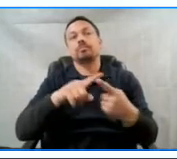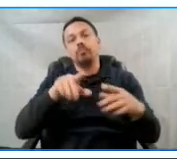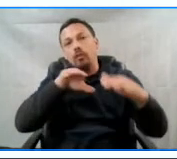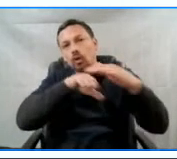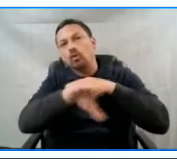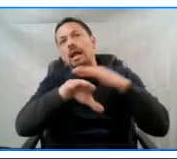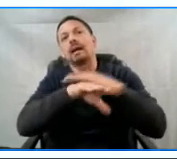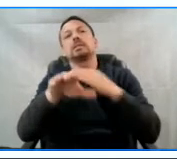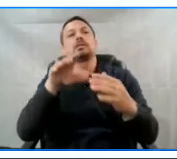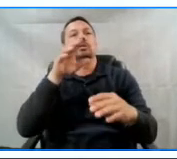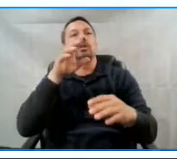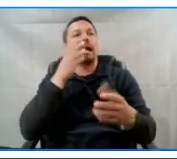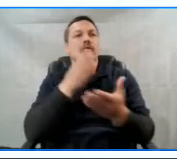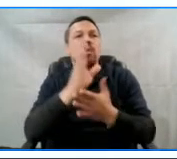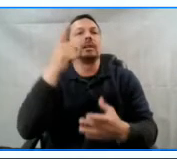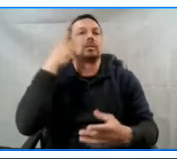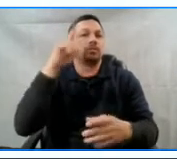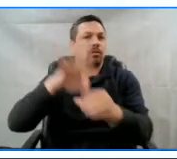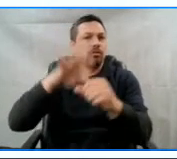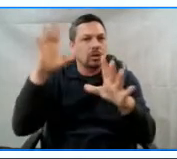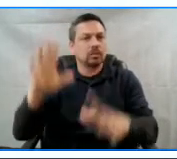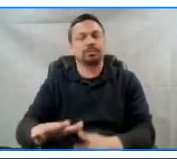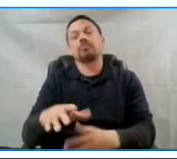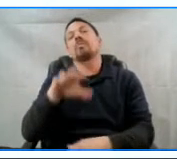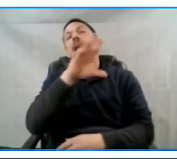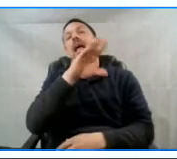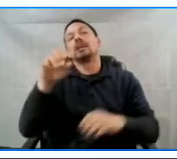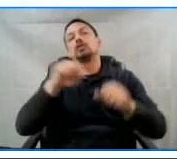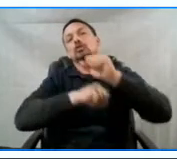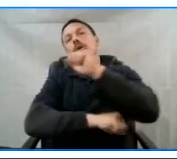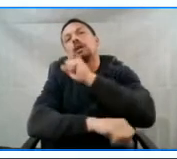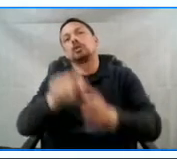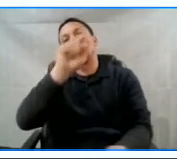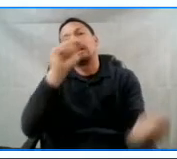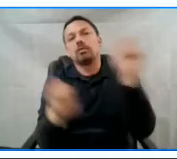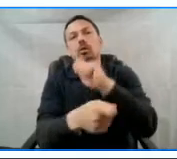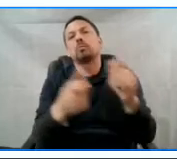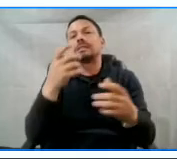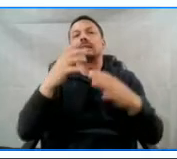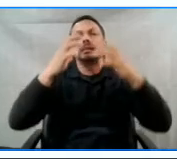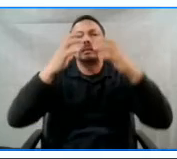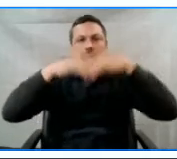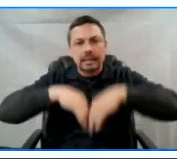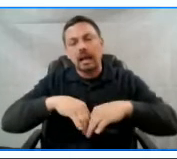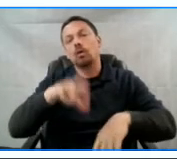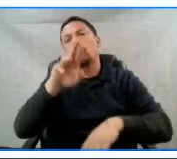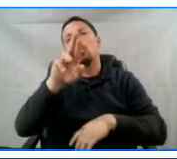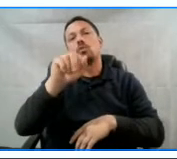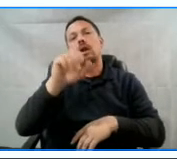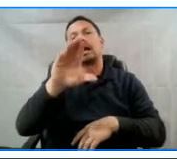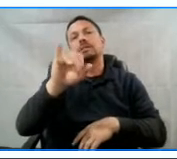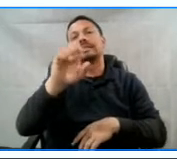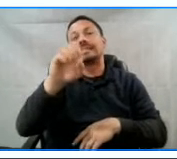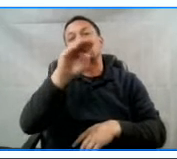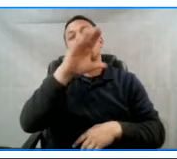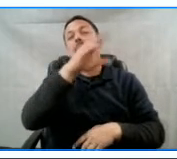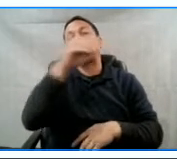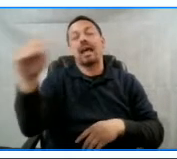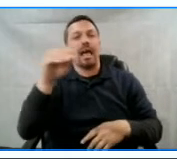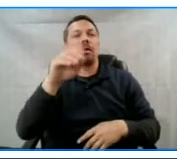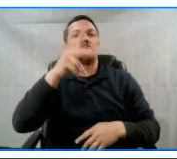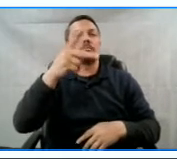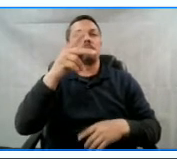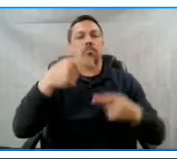rights, and the move towards structural reforms that will dismantle racism and break down polarization in our democracy.